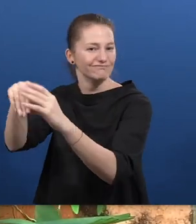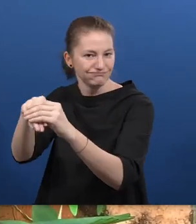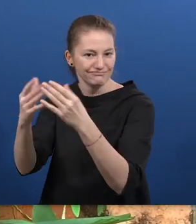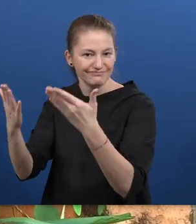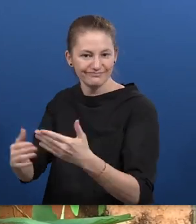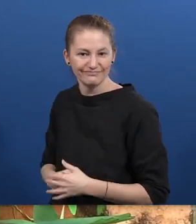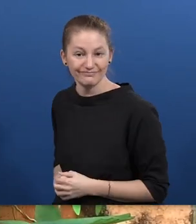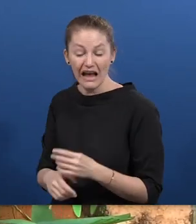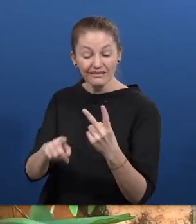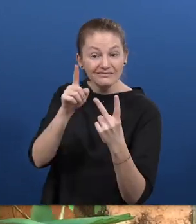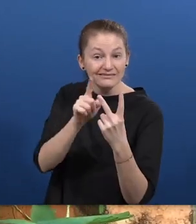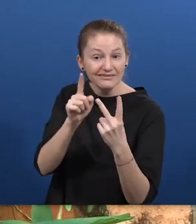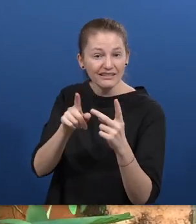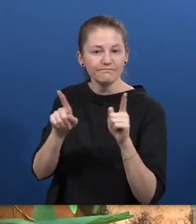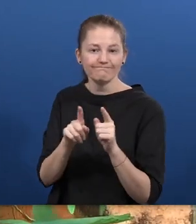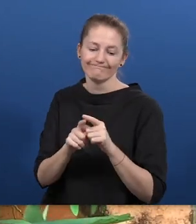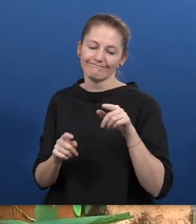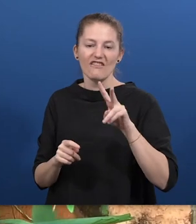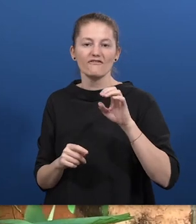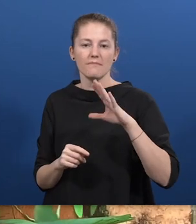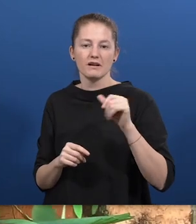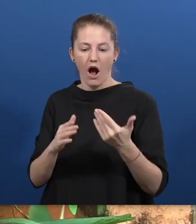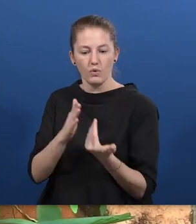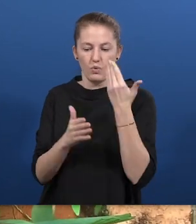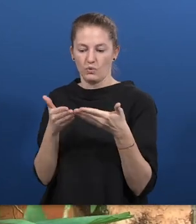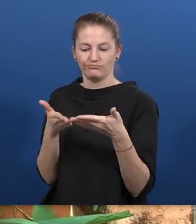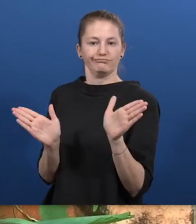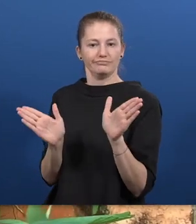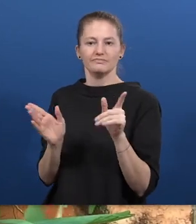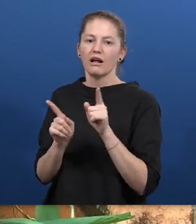so that accessibility professionals may offer their service.